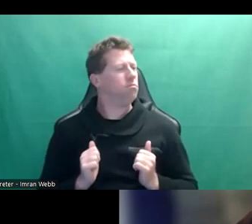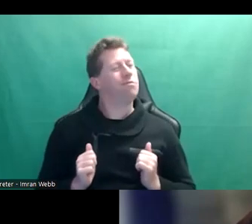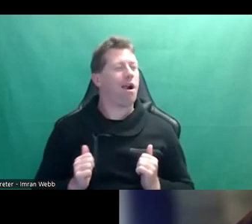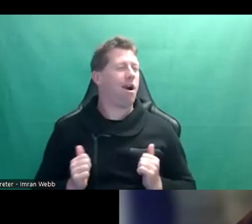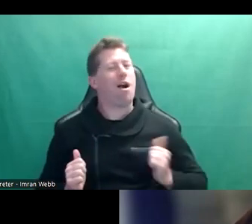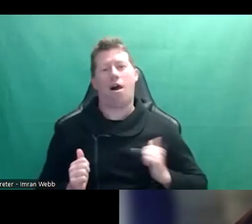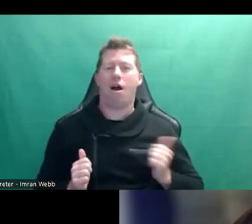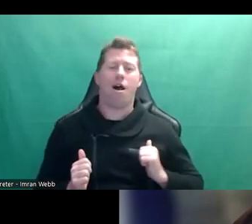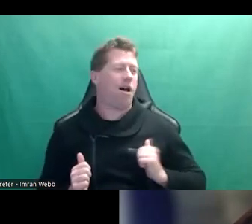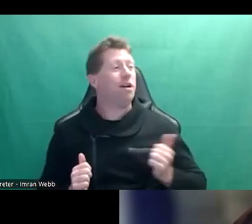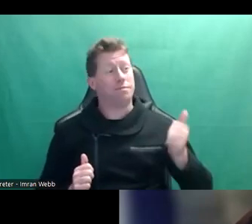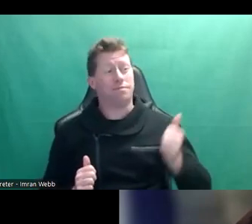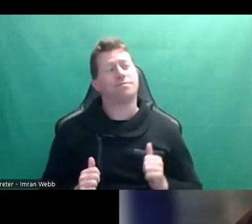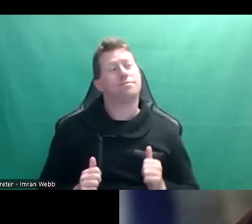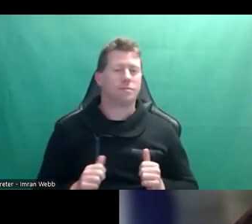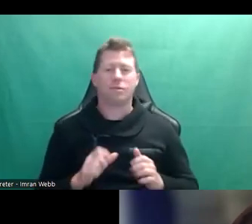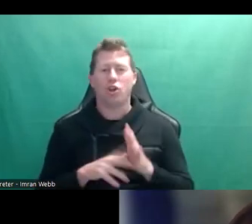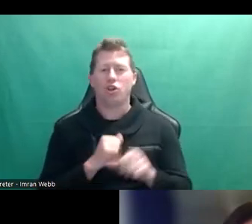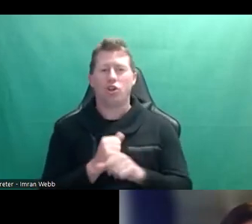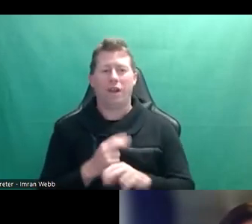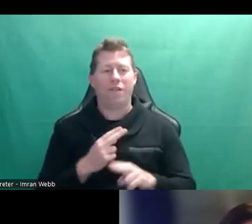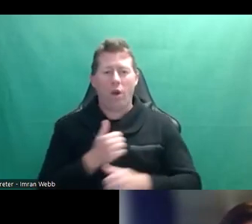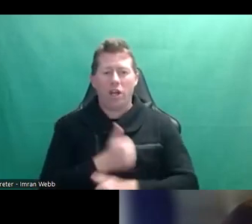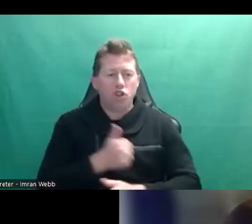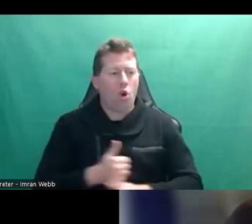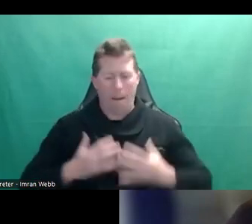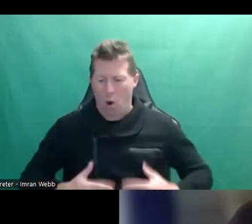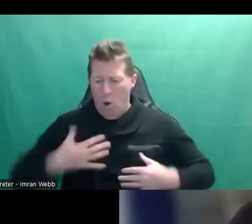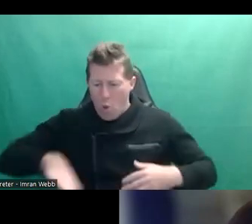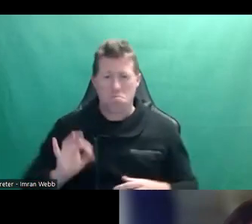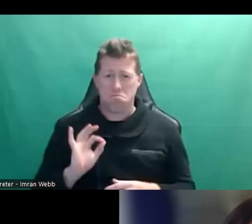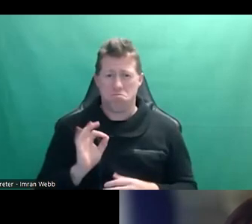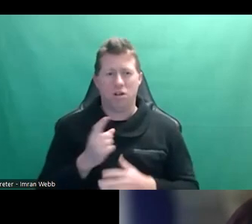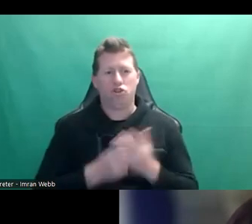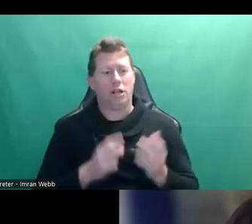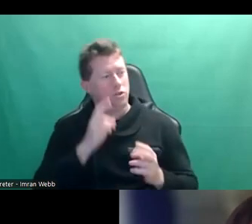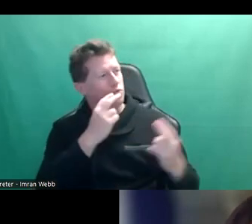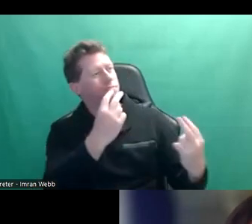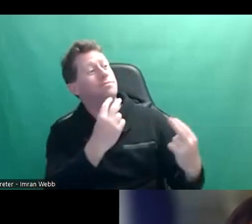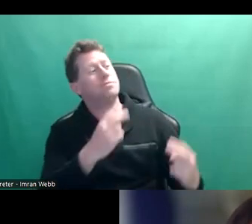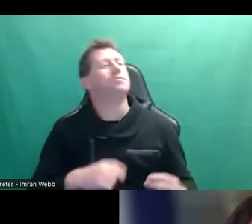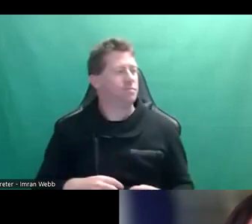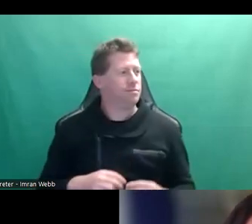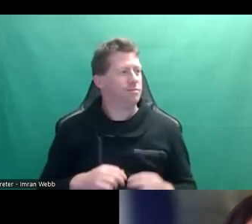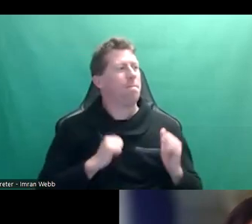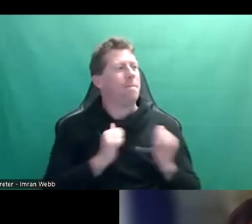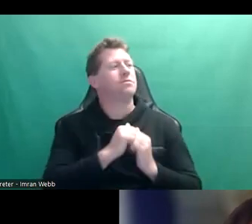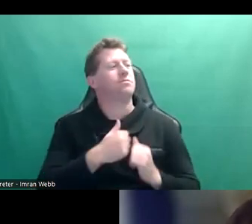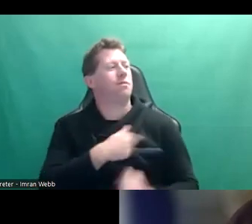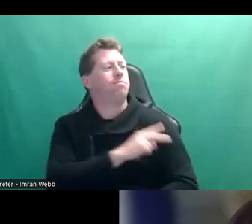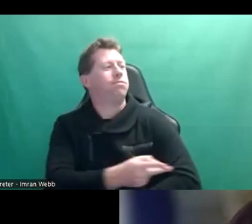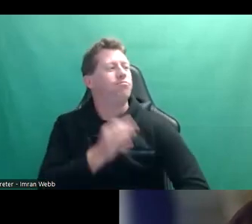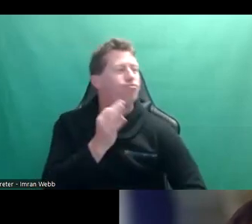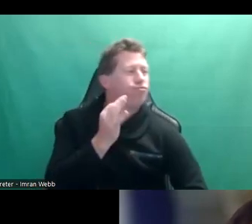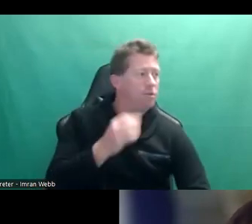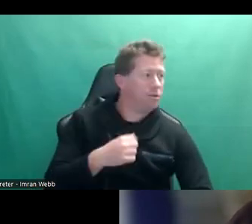it for their actual body autonomy and their actual enjoyment. They're doing it to satisfy those around them. So thank you so much for those